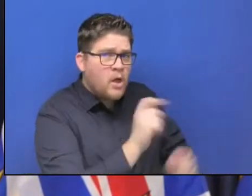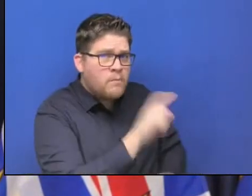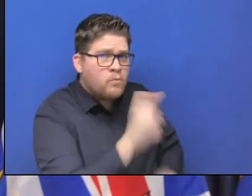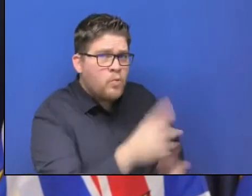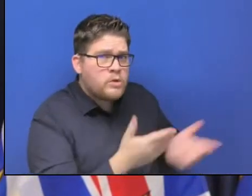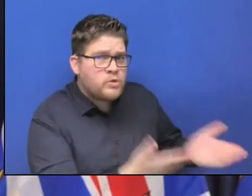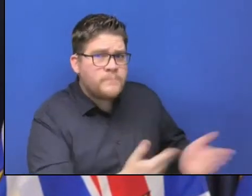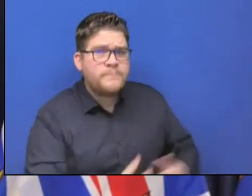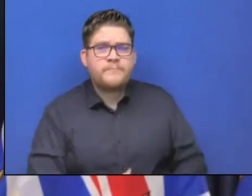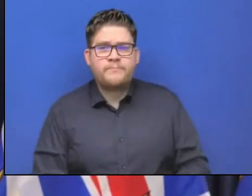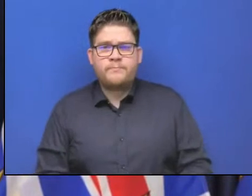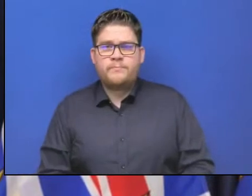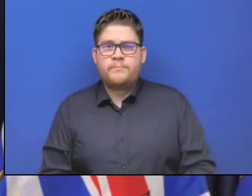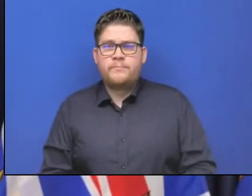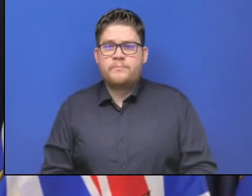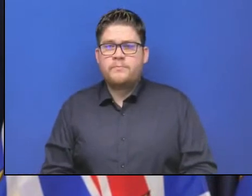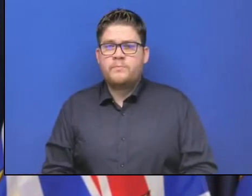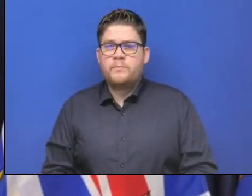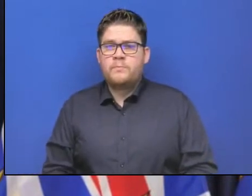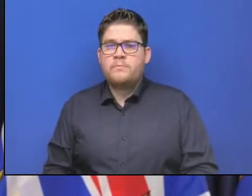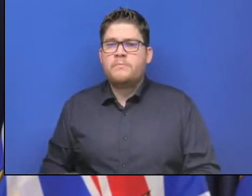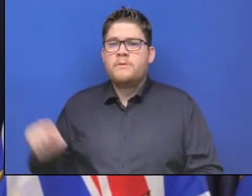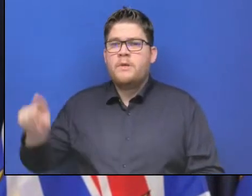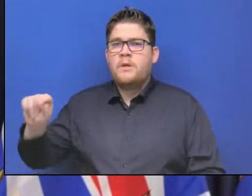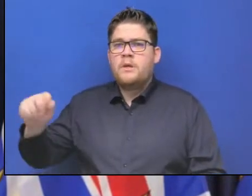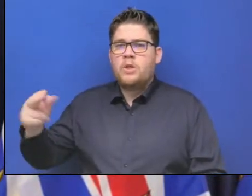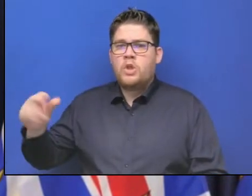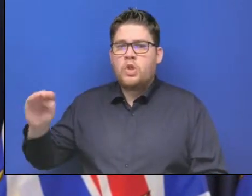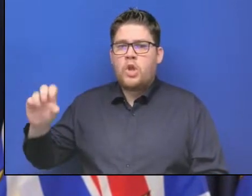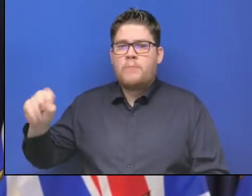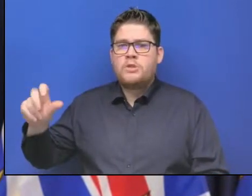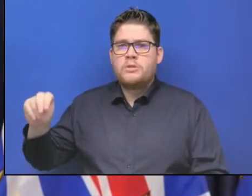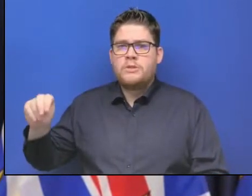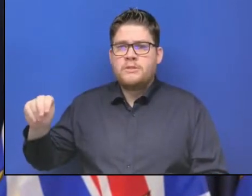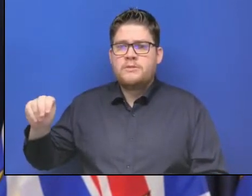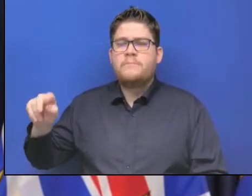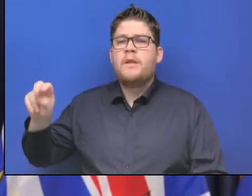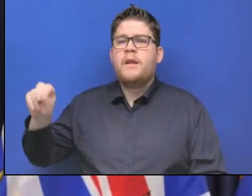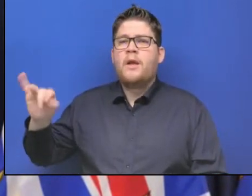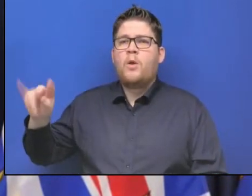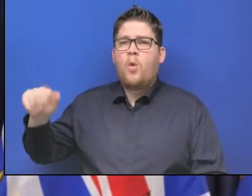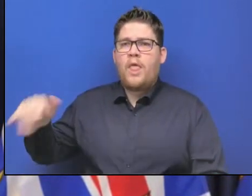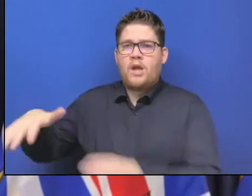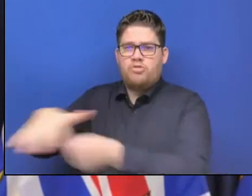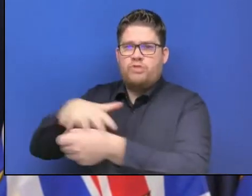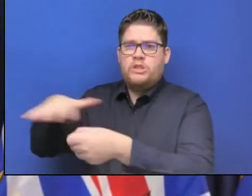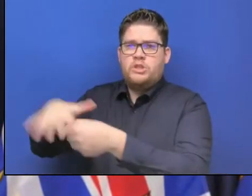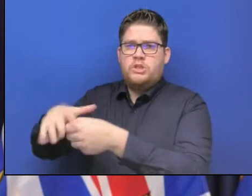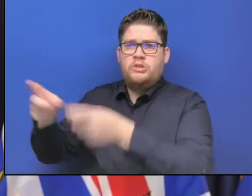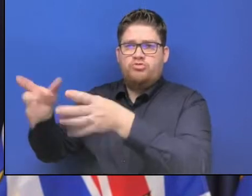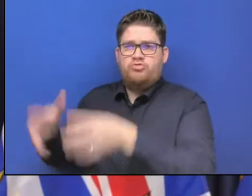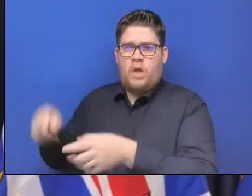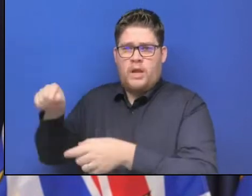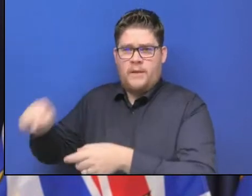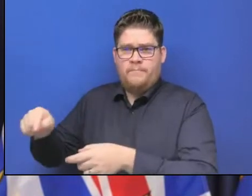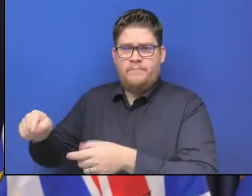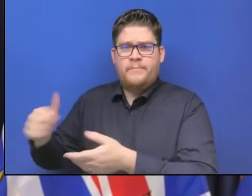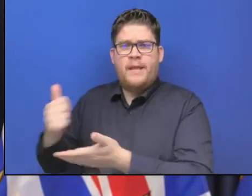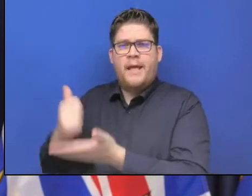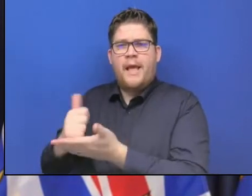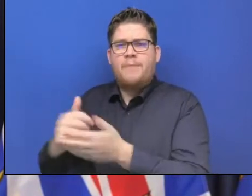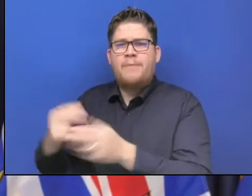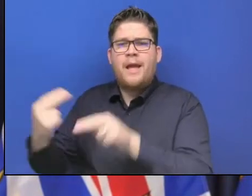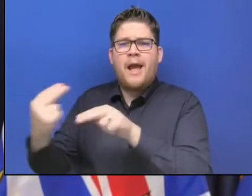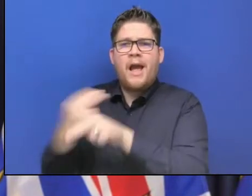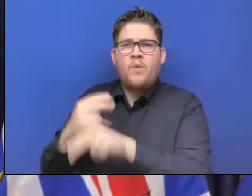for Spencer's bridge area has appealed for help for communities along Highway 8. Can you please update